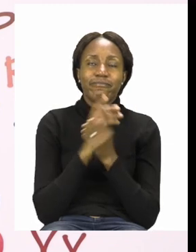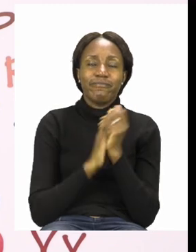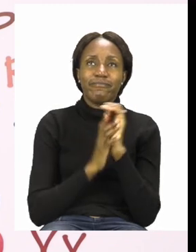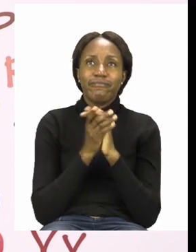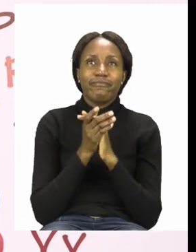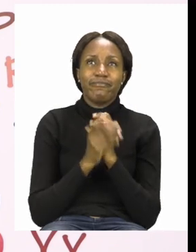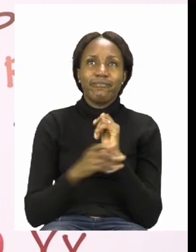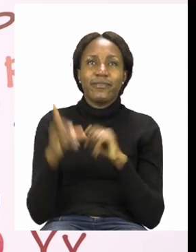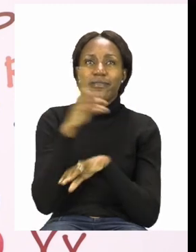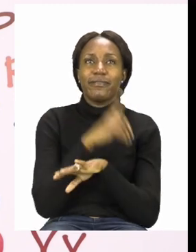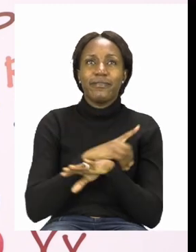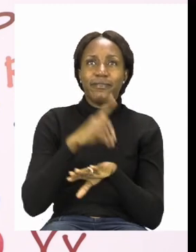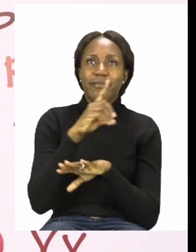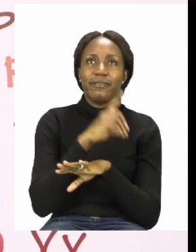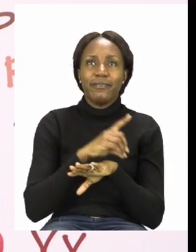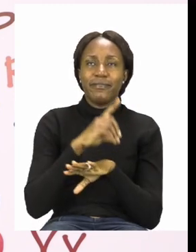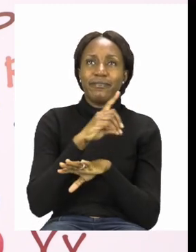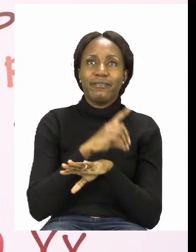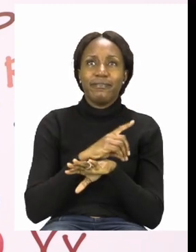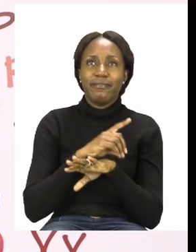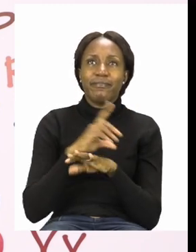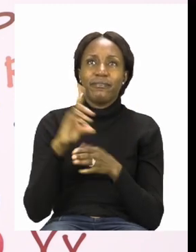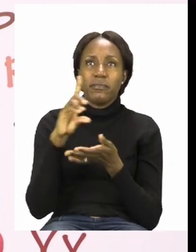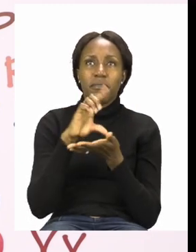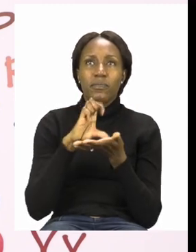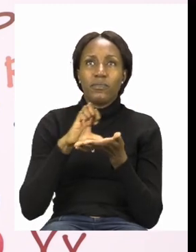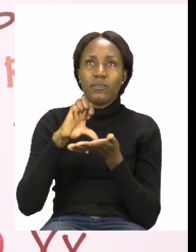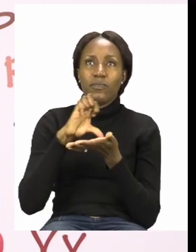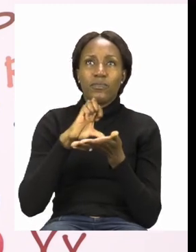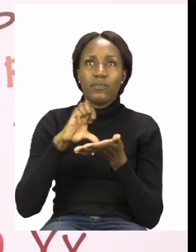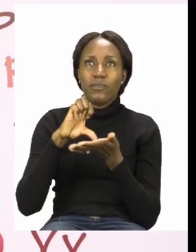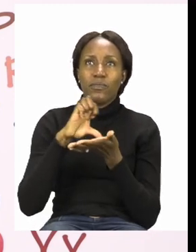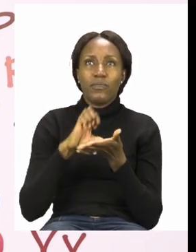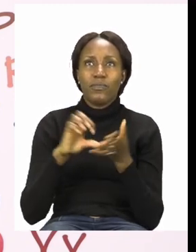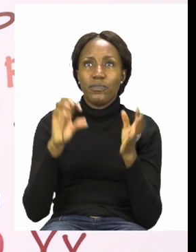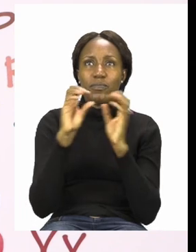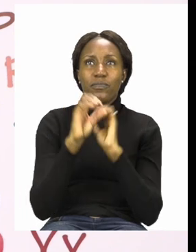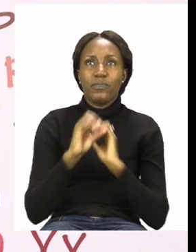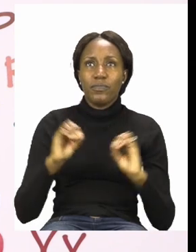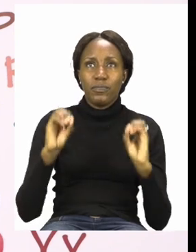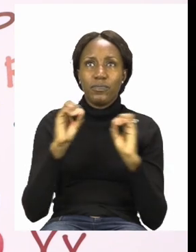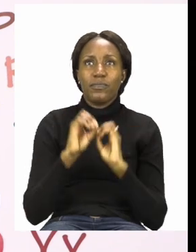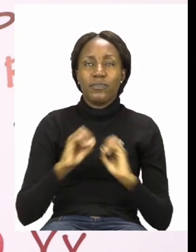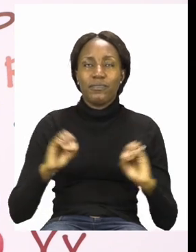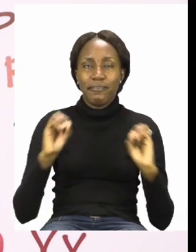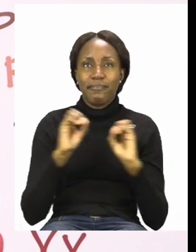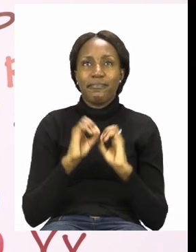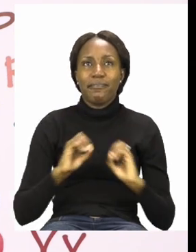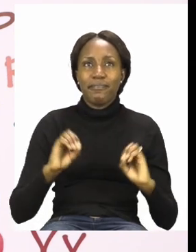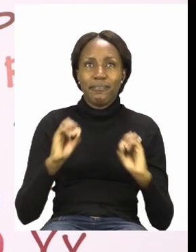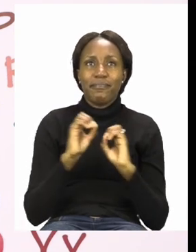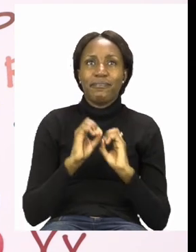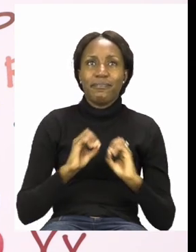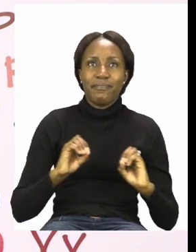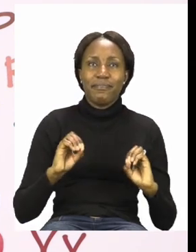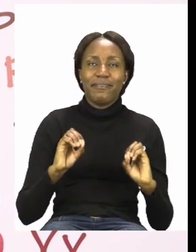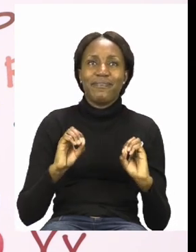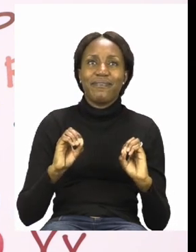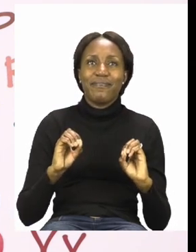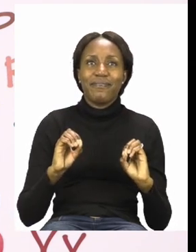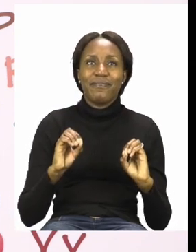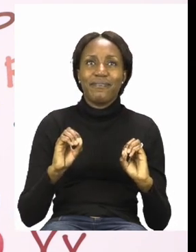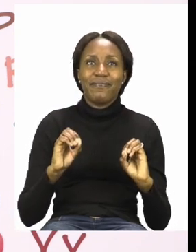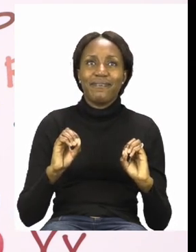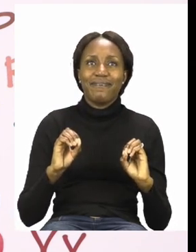Sanitize every day so the germs can stay away.